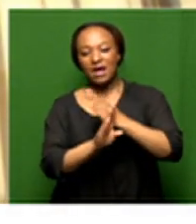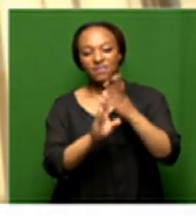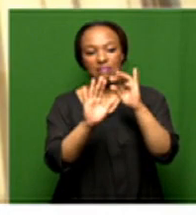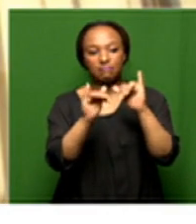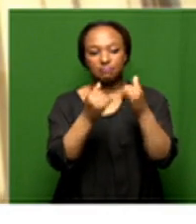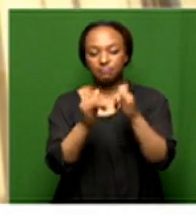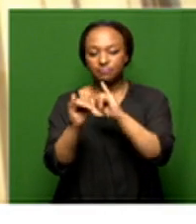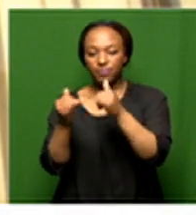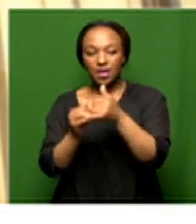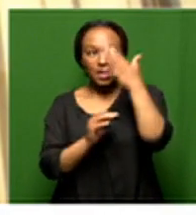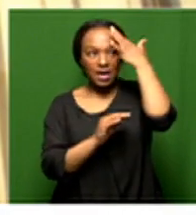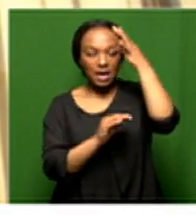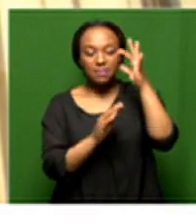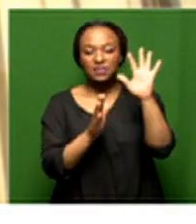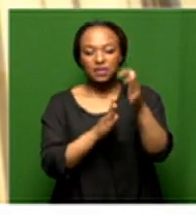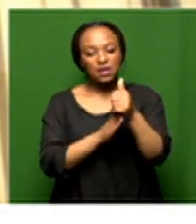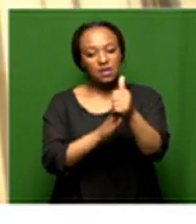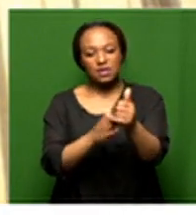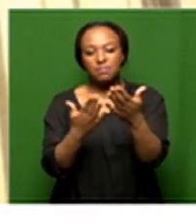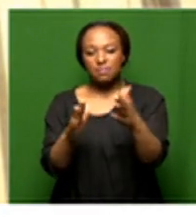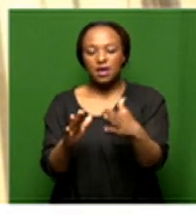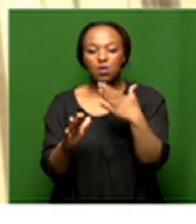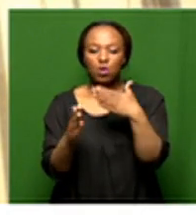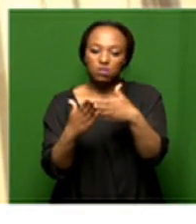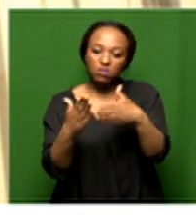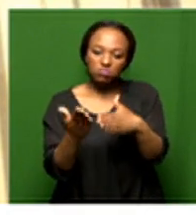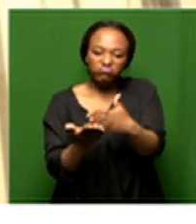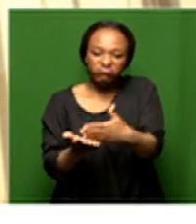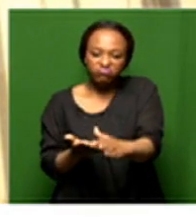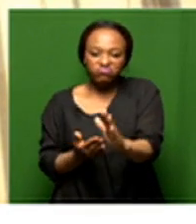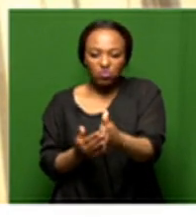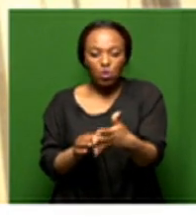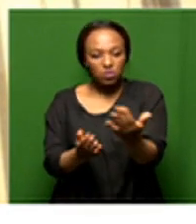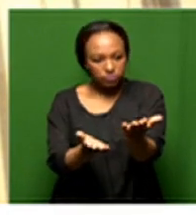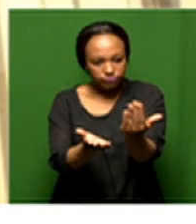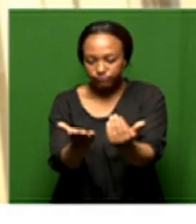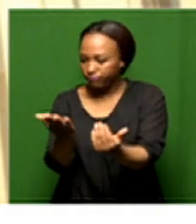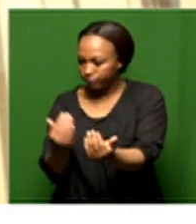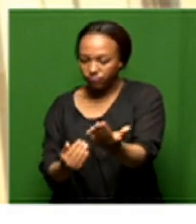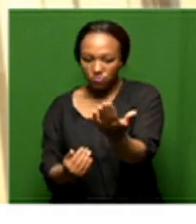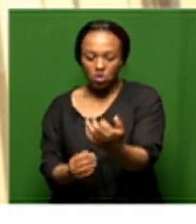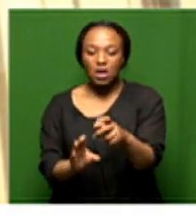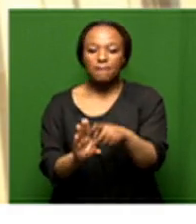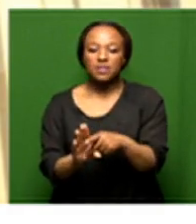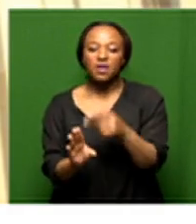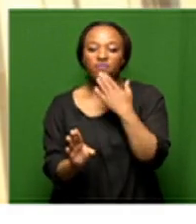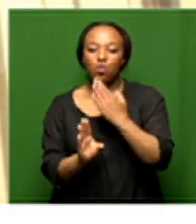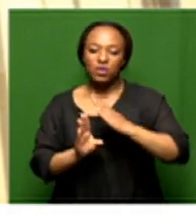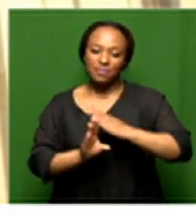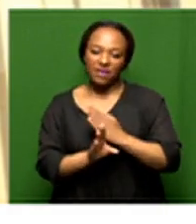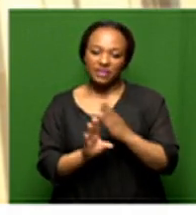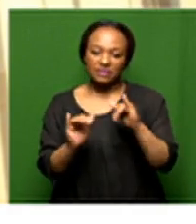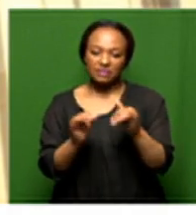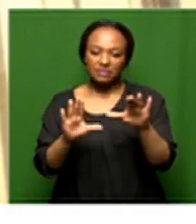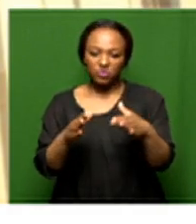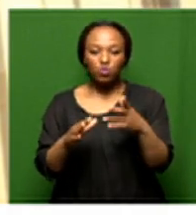simply facilitates through some degree of reform unblocking and unlocking the participation of the private sector so we need to be able